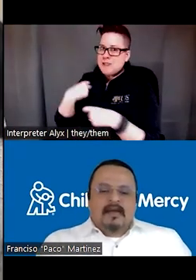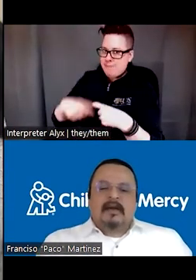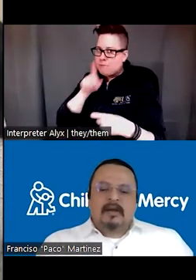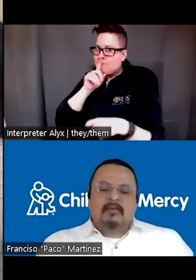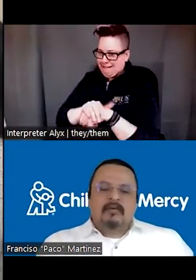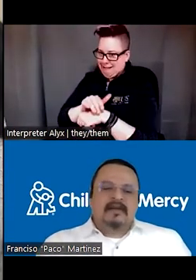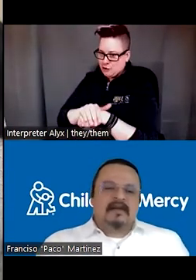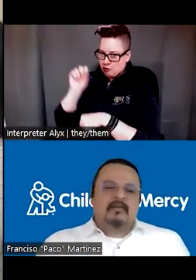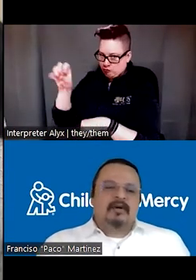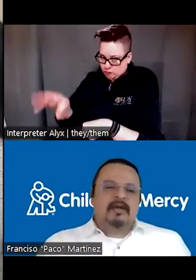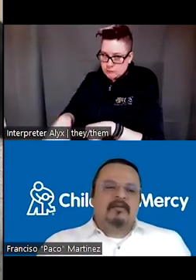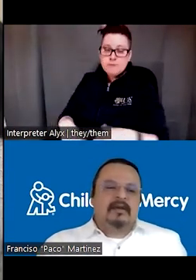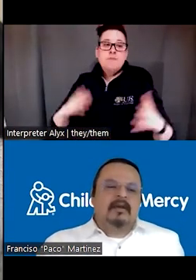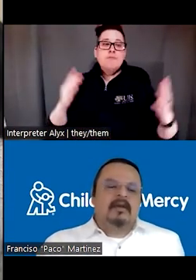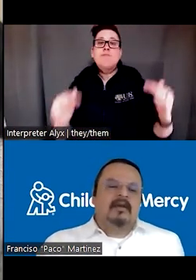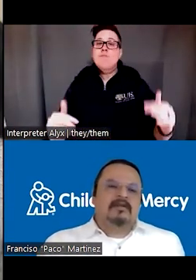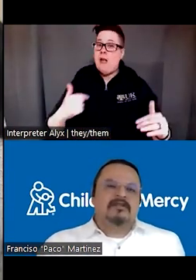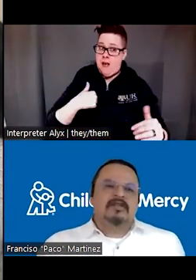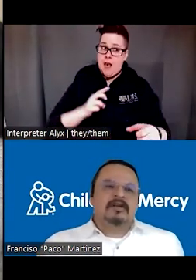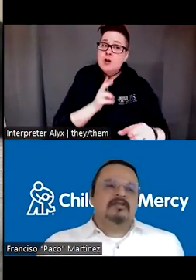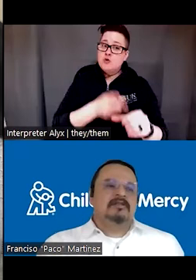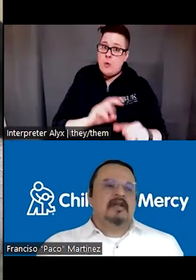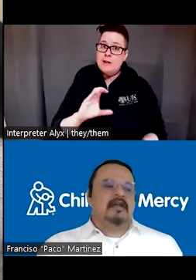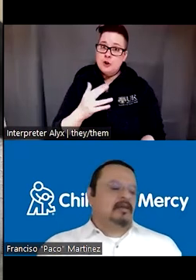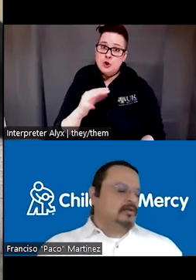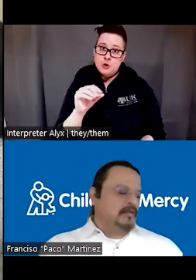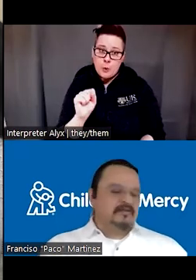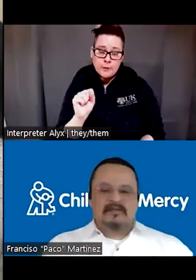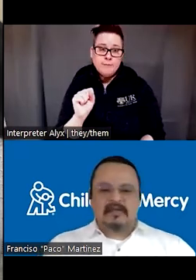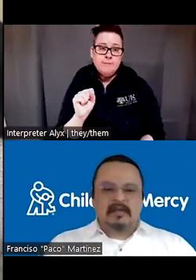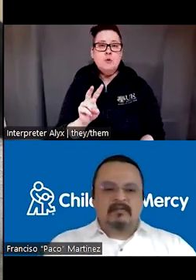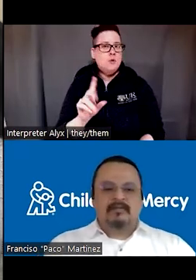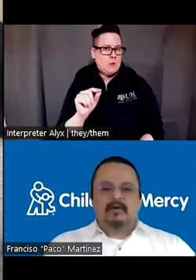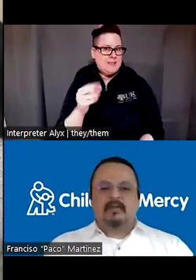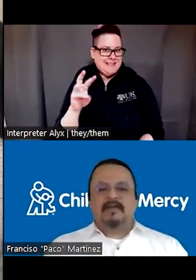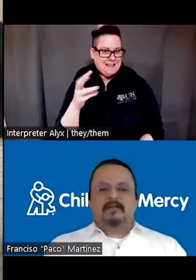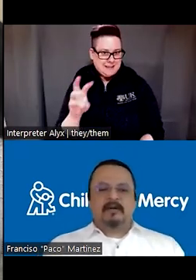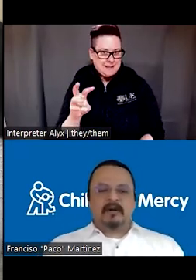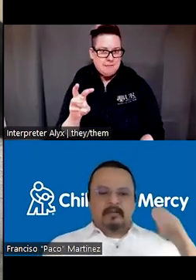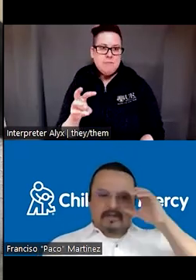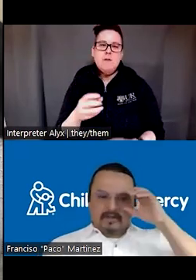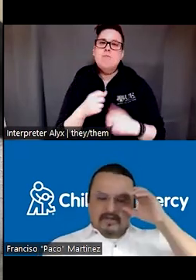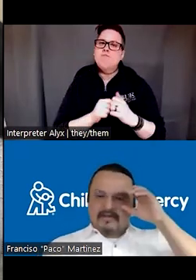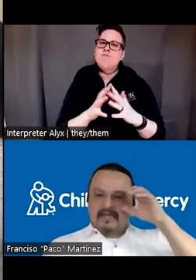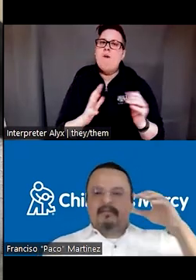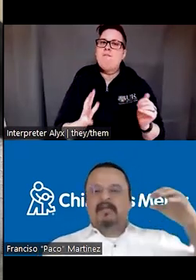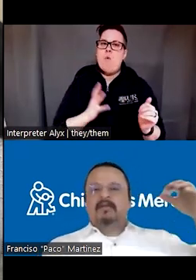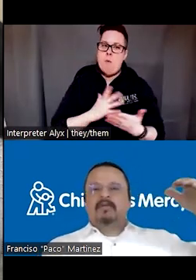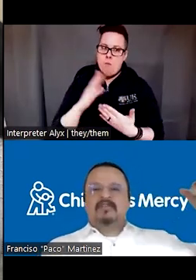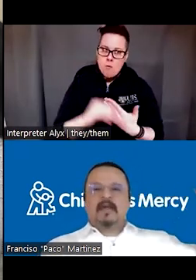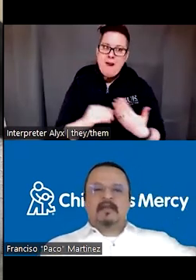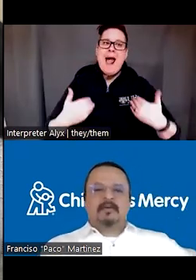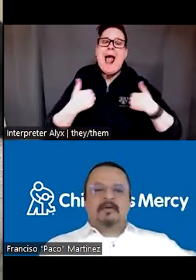Then when I started working with with Chico's in 2016, we formalized the program and we also have time